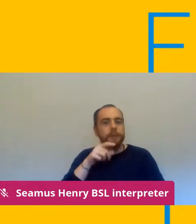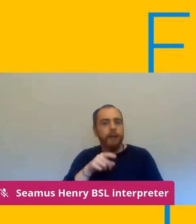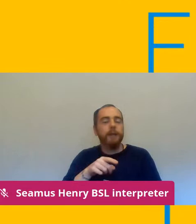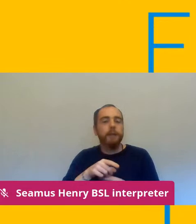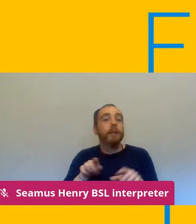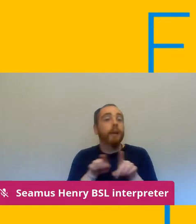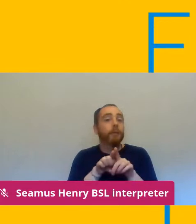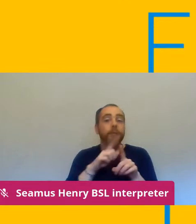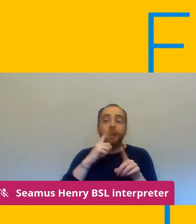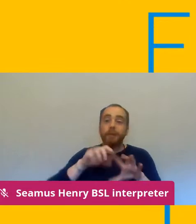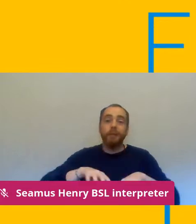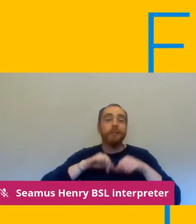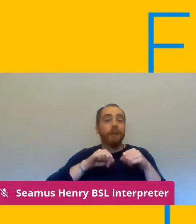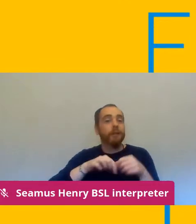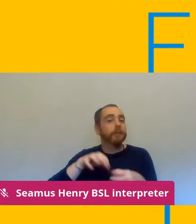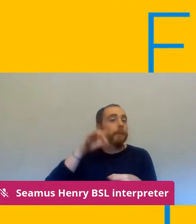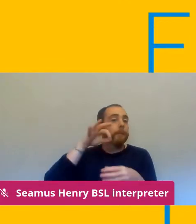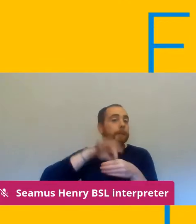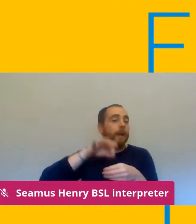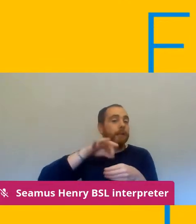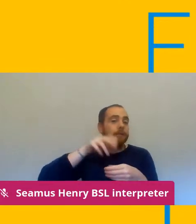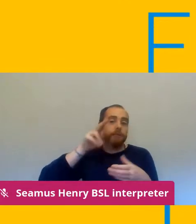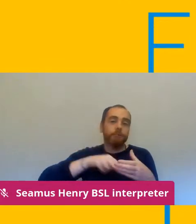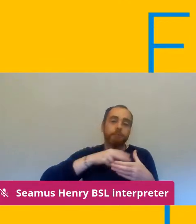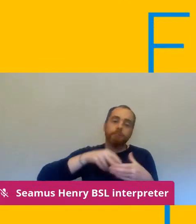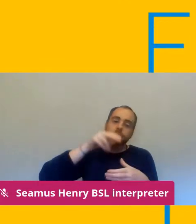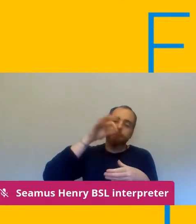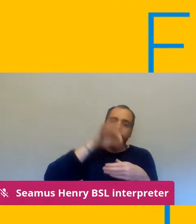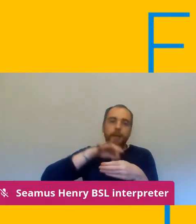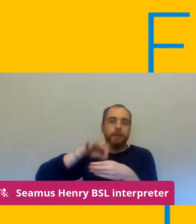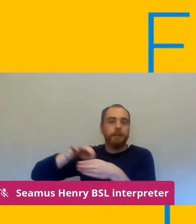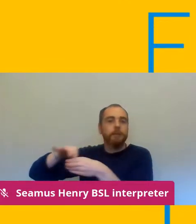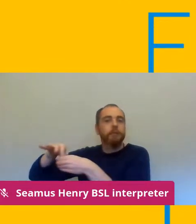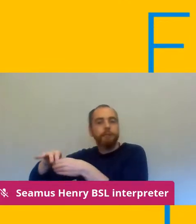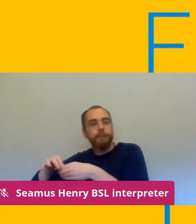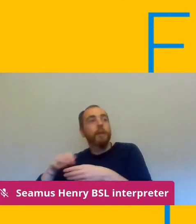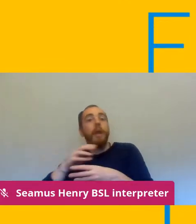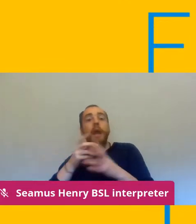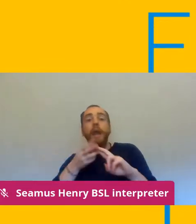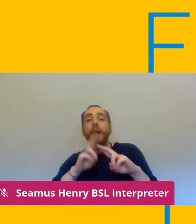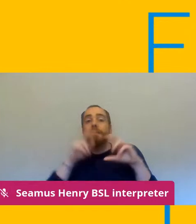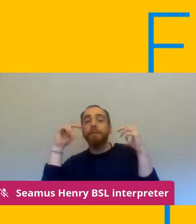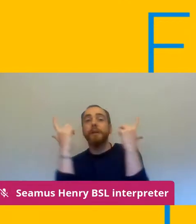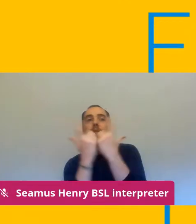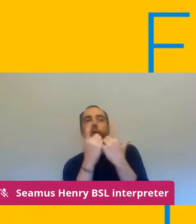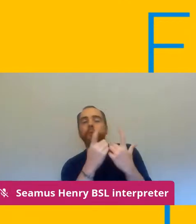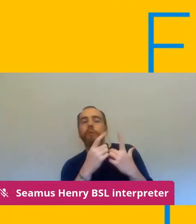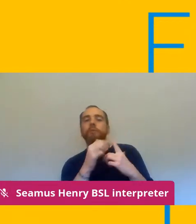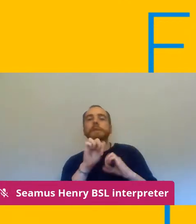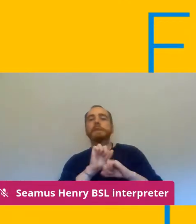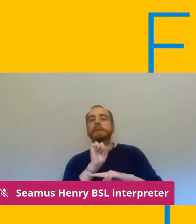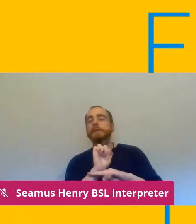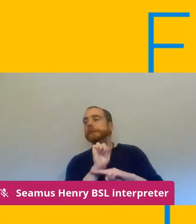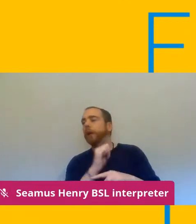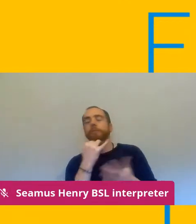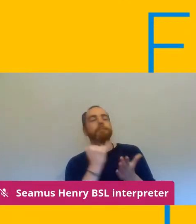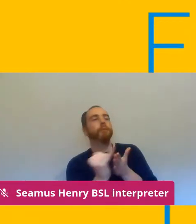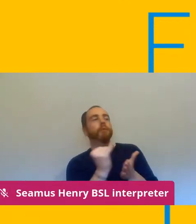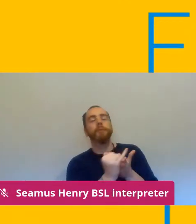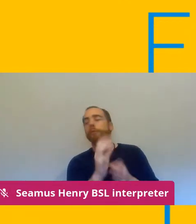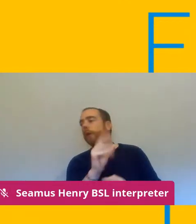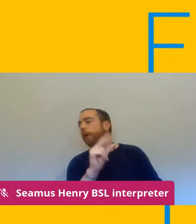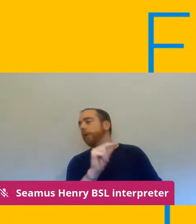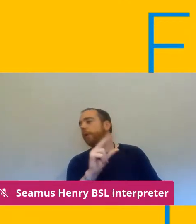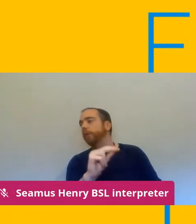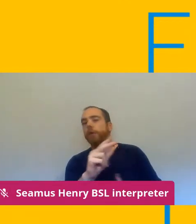for industrial action where we find that there are employers that are just heavily resistant and they are putting members lives at